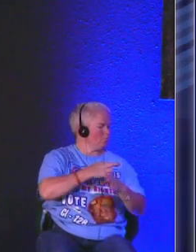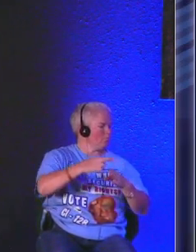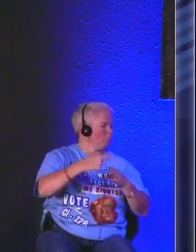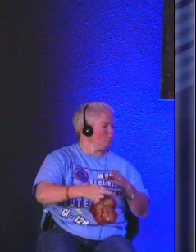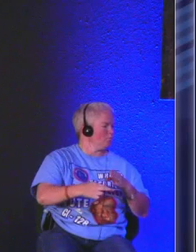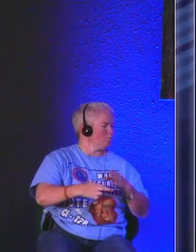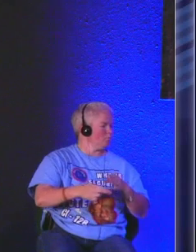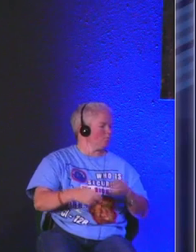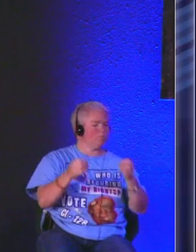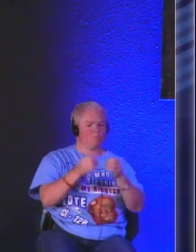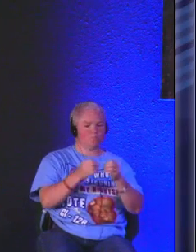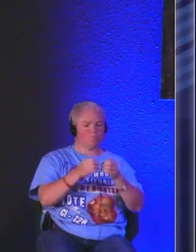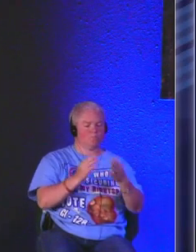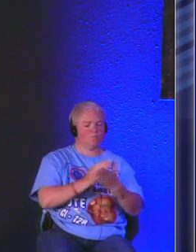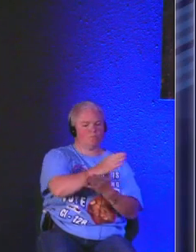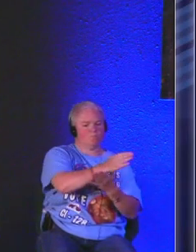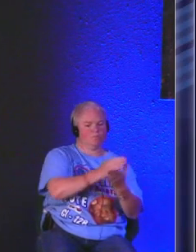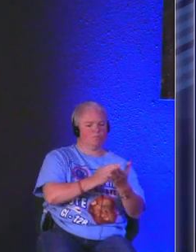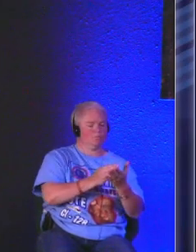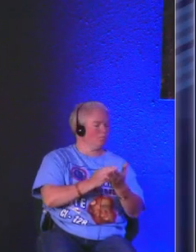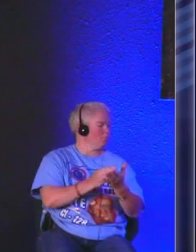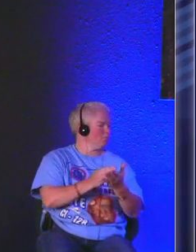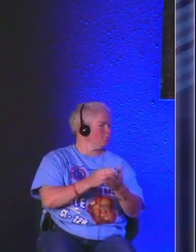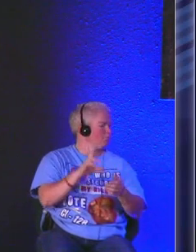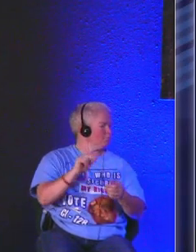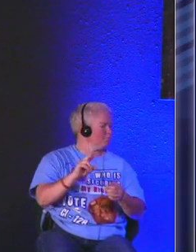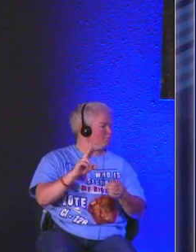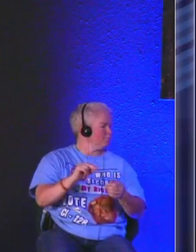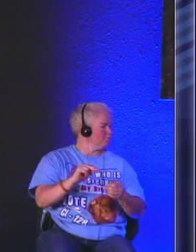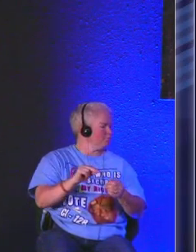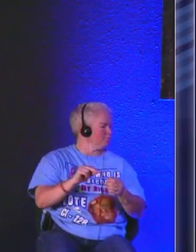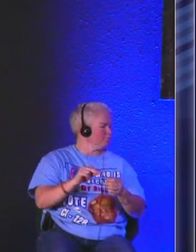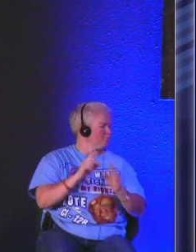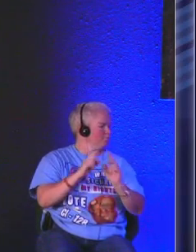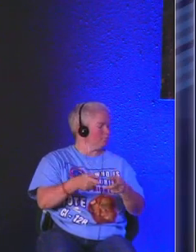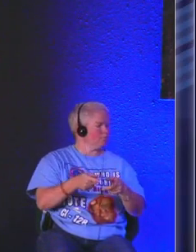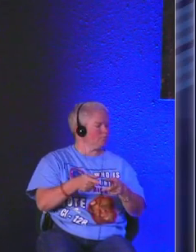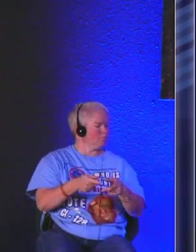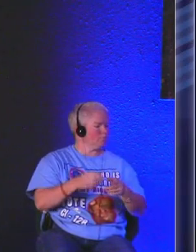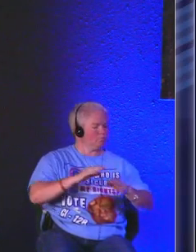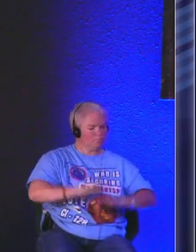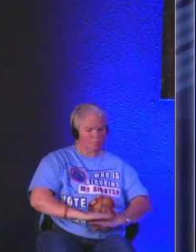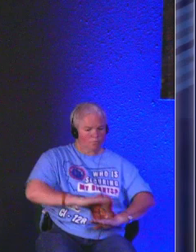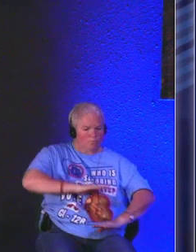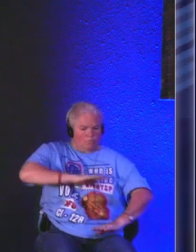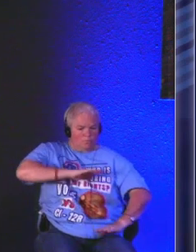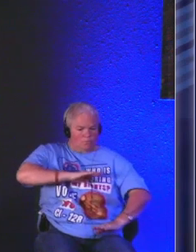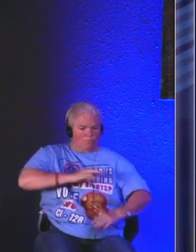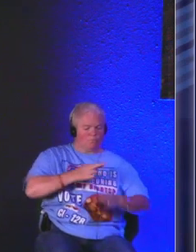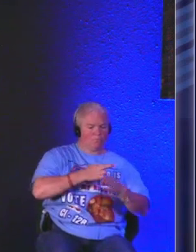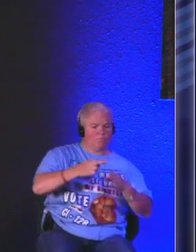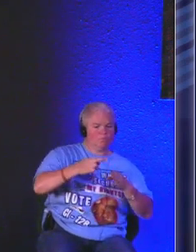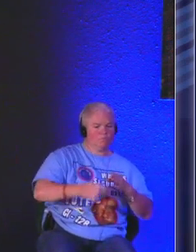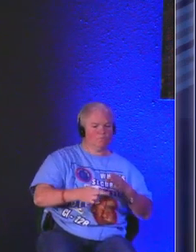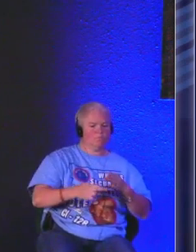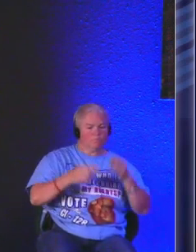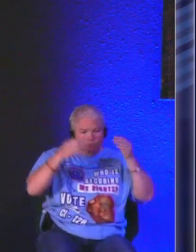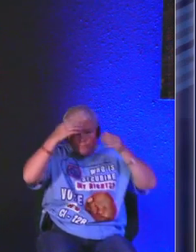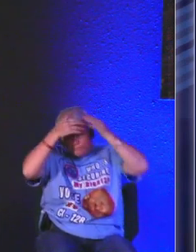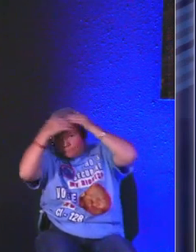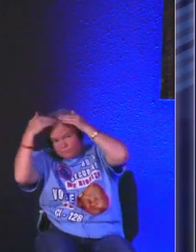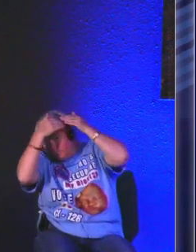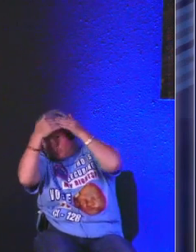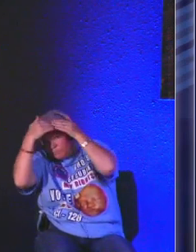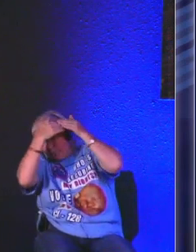affected to some extent so no matter what's going on we are going to feel the effects even if we want to stick